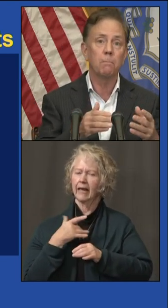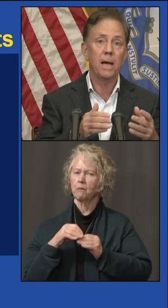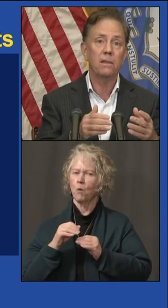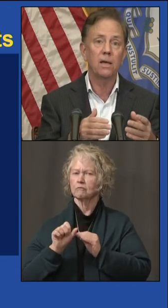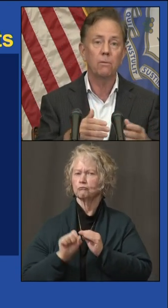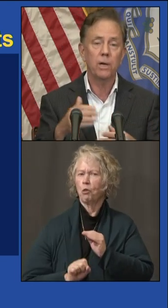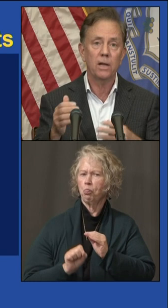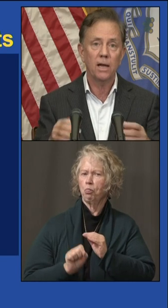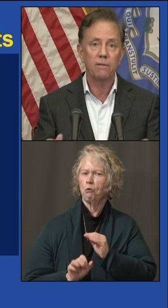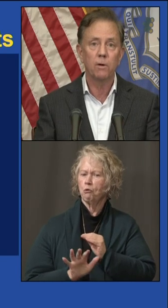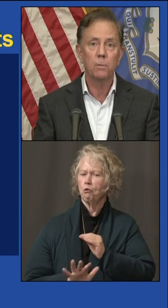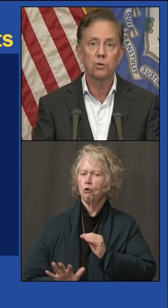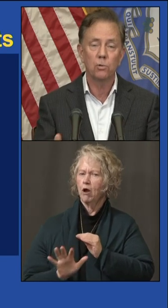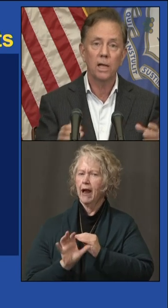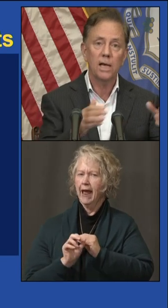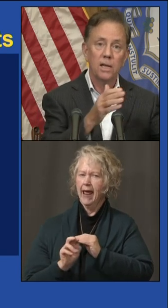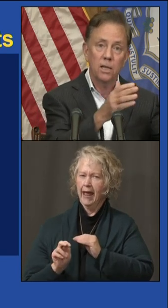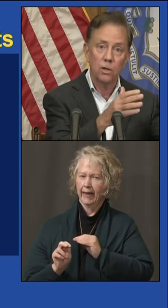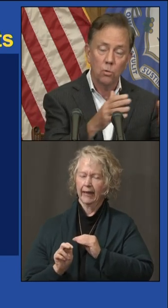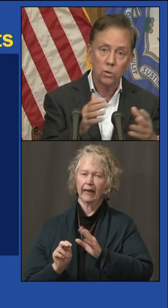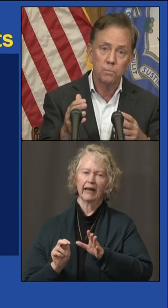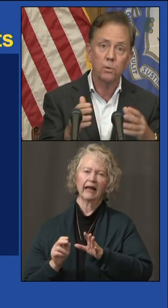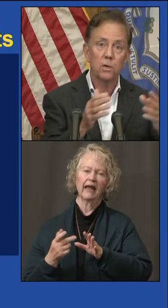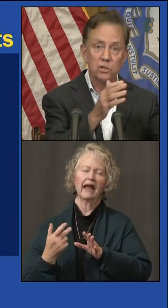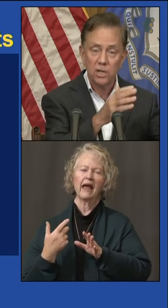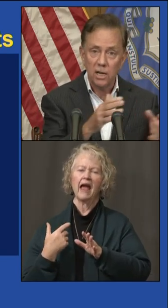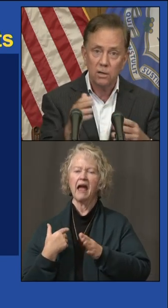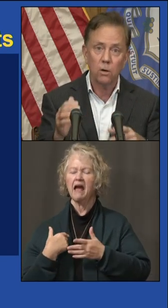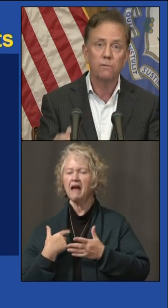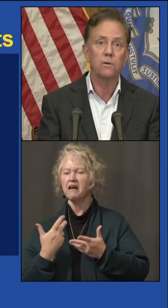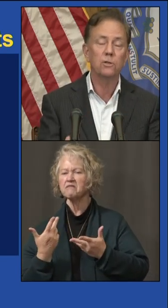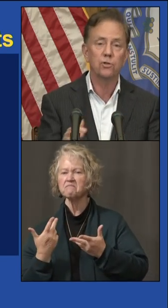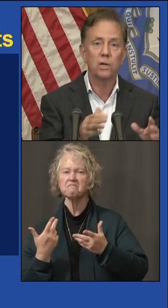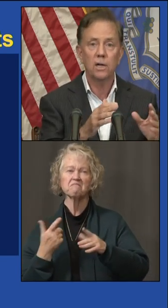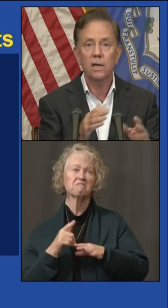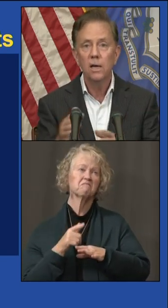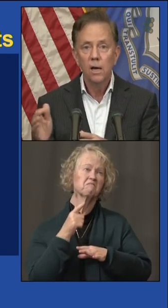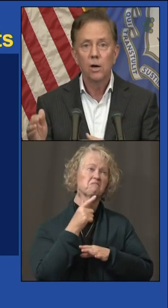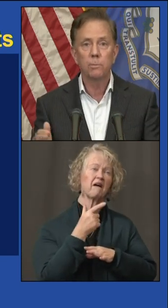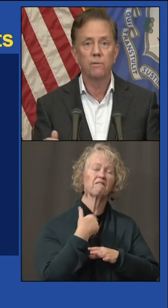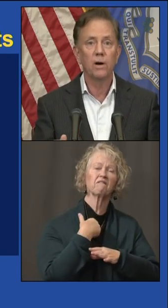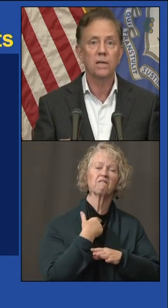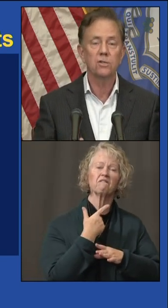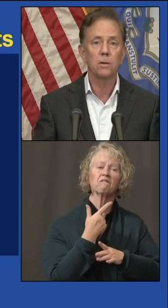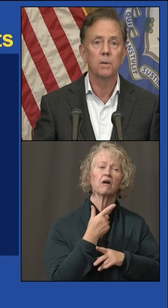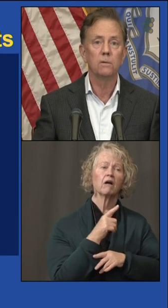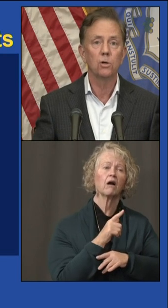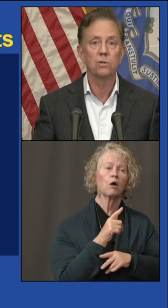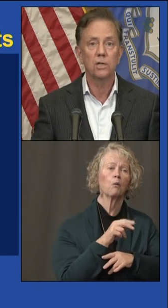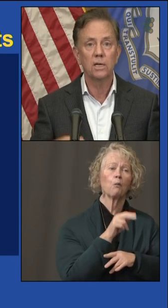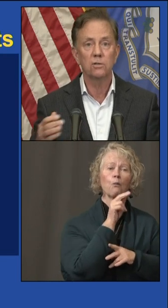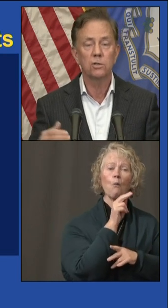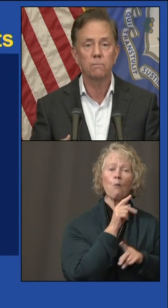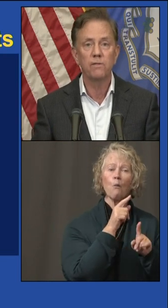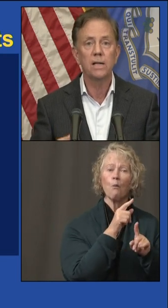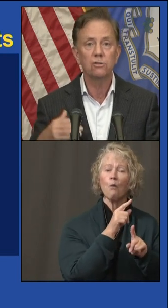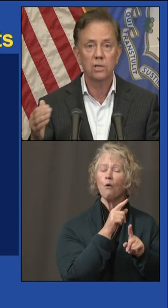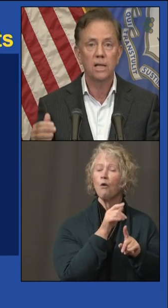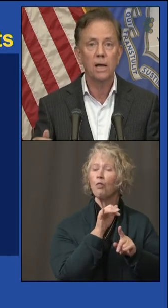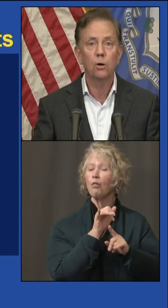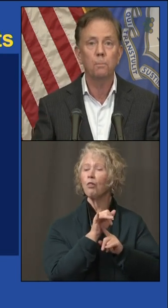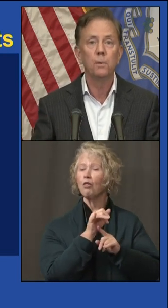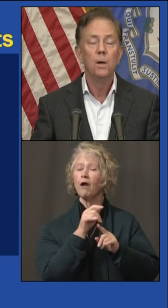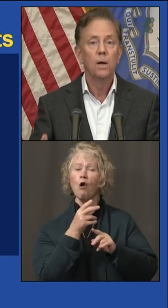the state. And back then we could have a mutual aid in the northern part of the state. Hartford and Trinity could provide some nursing and some